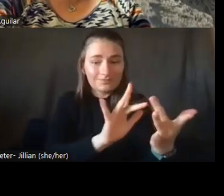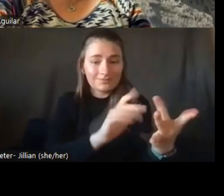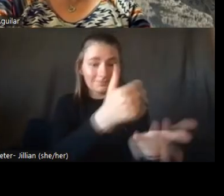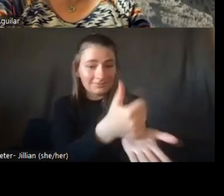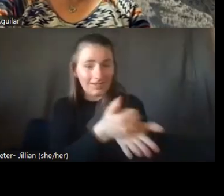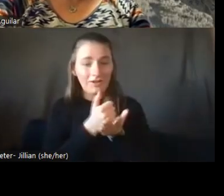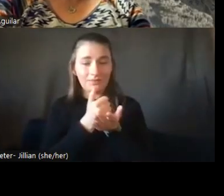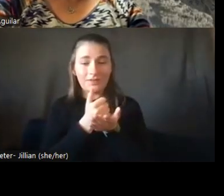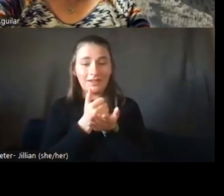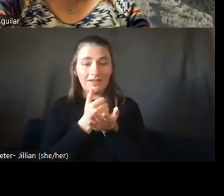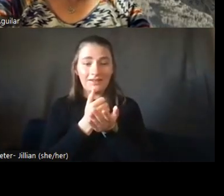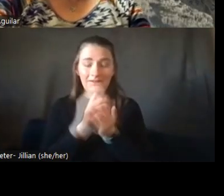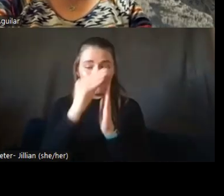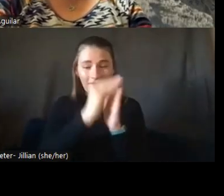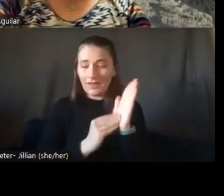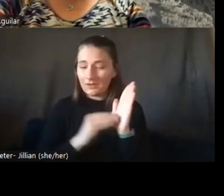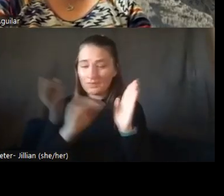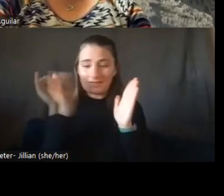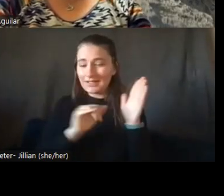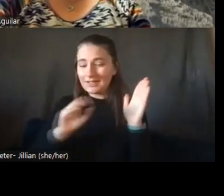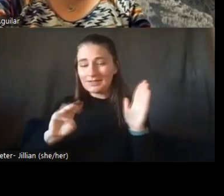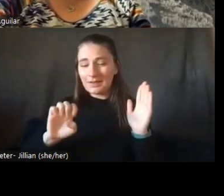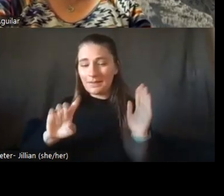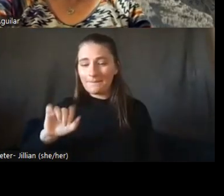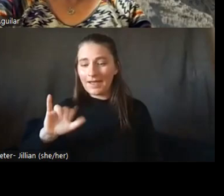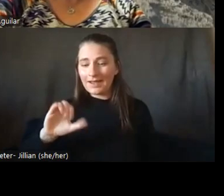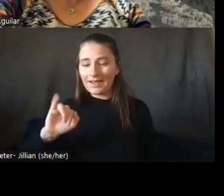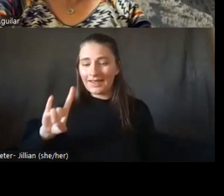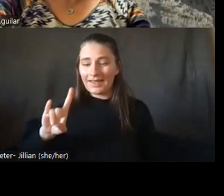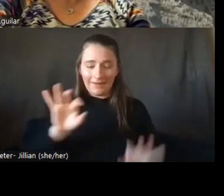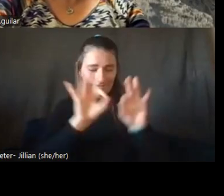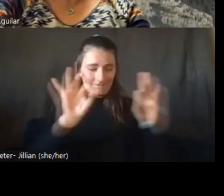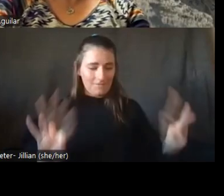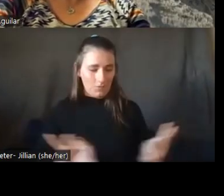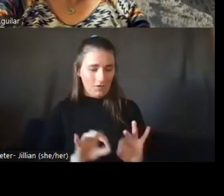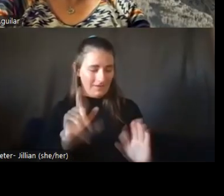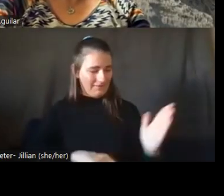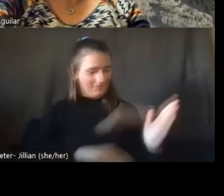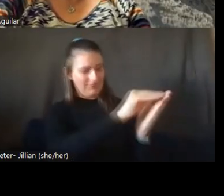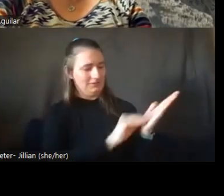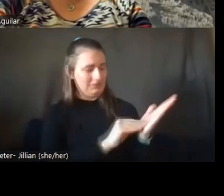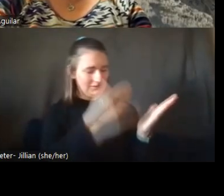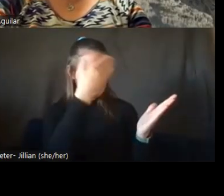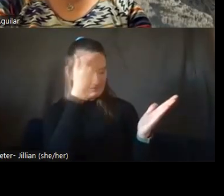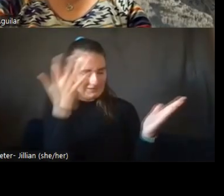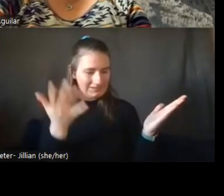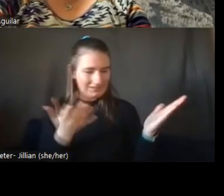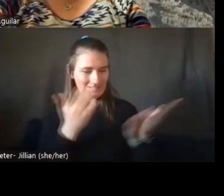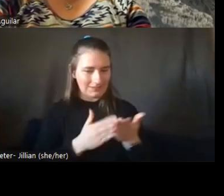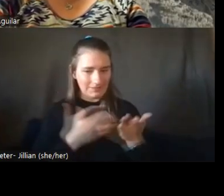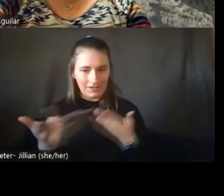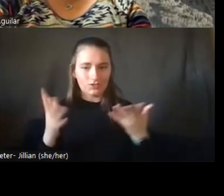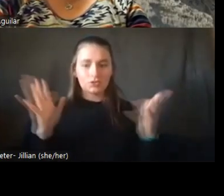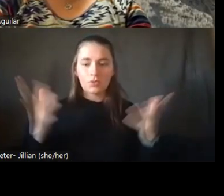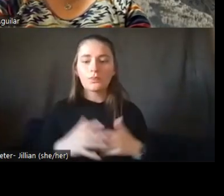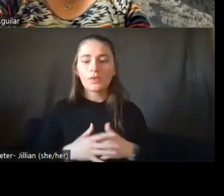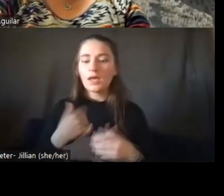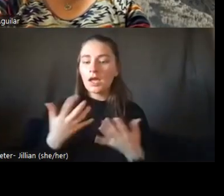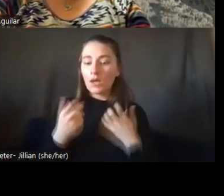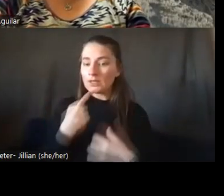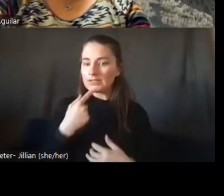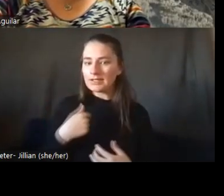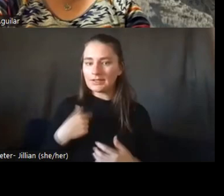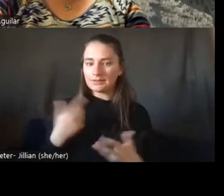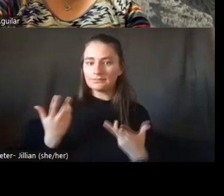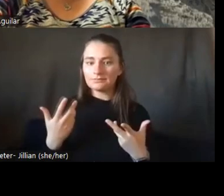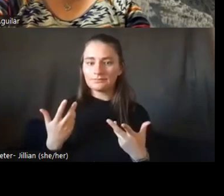that ridiculous Medicaid form, because I always forget what I need to put down for her and things. And so I guess I want to say I've learned